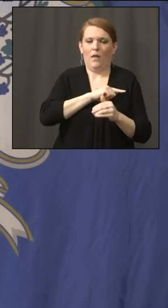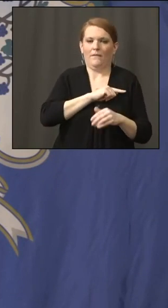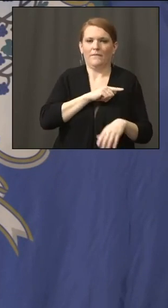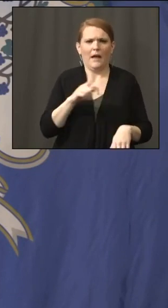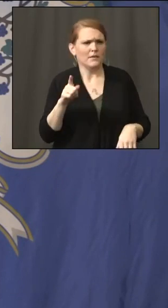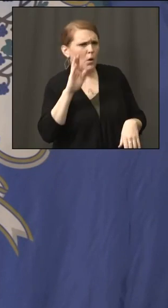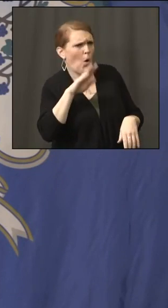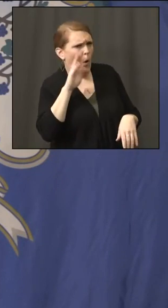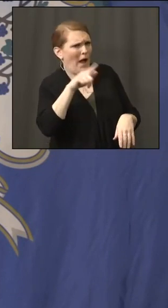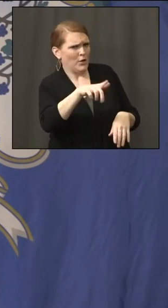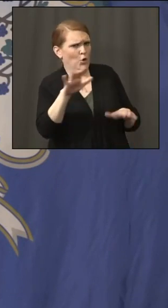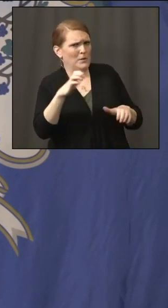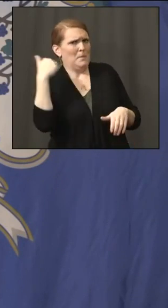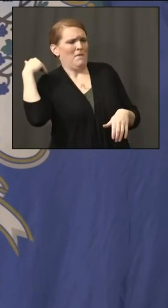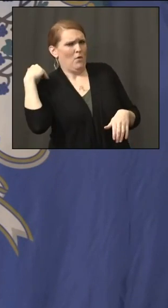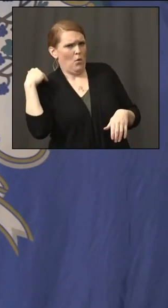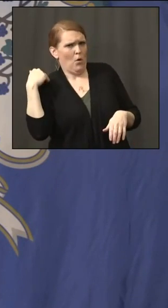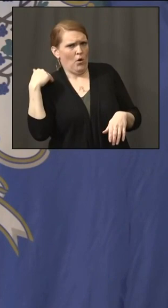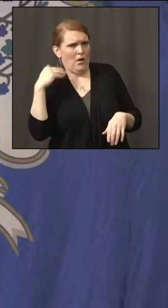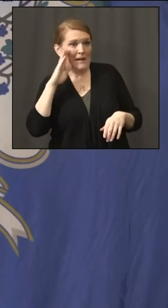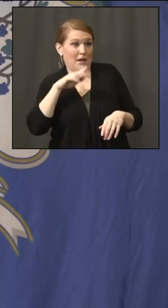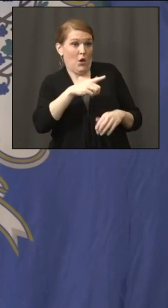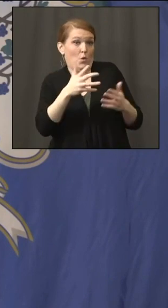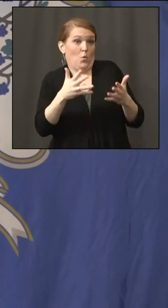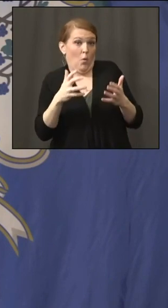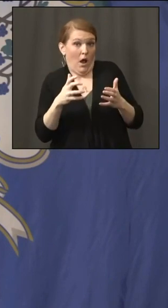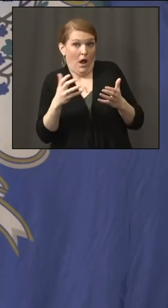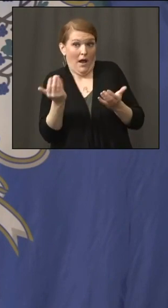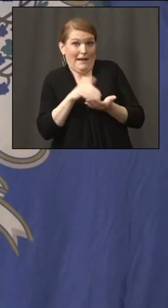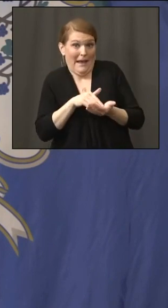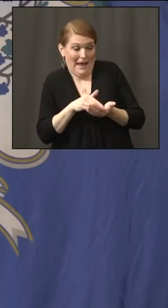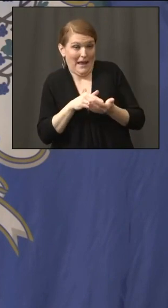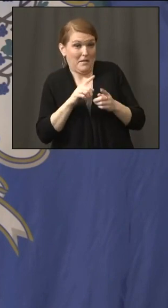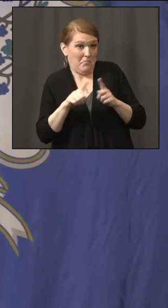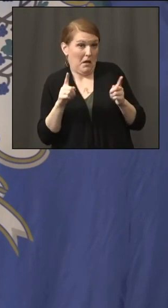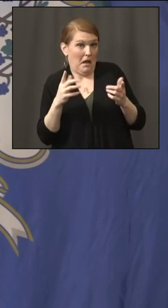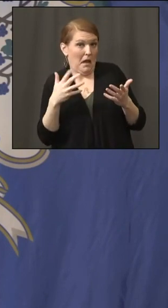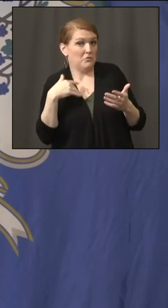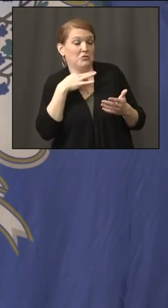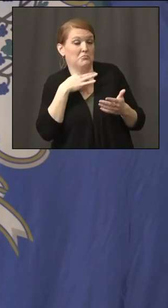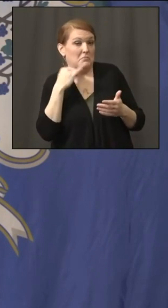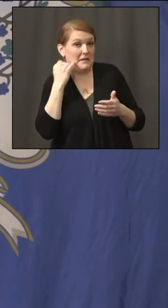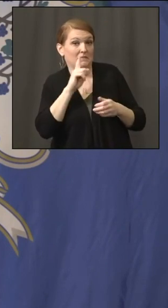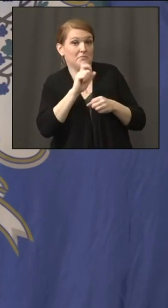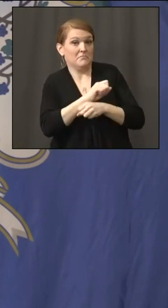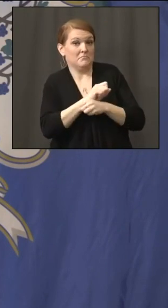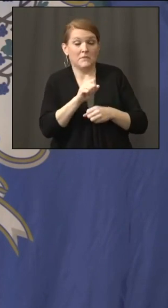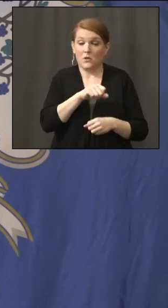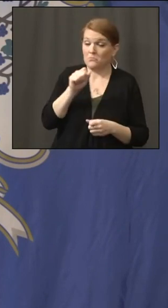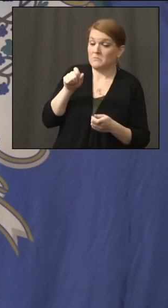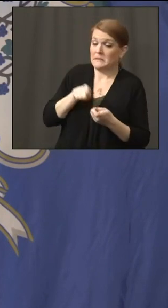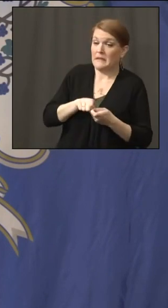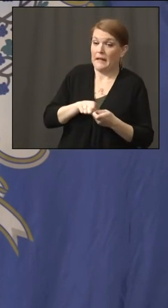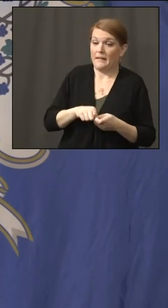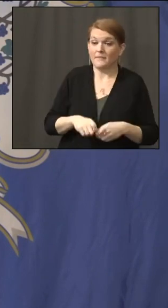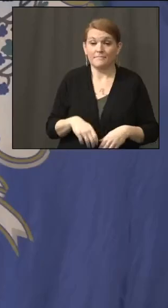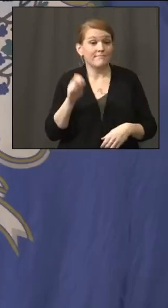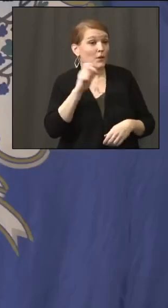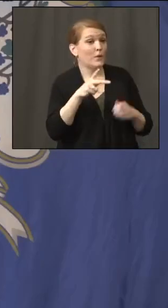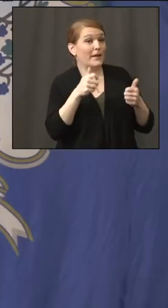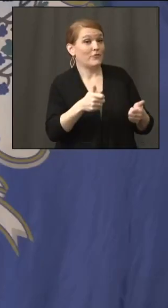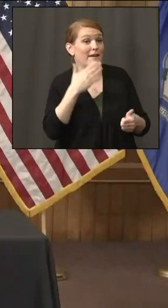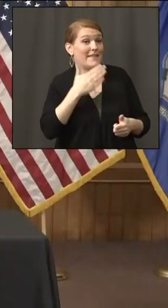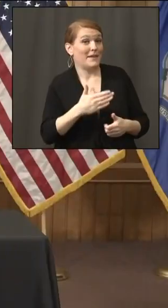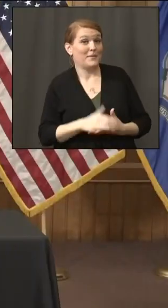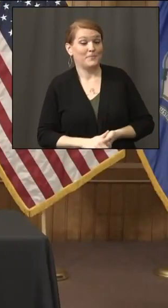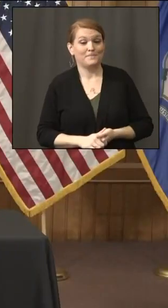go around. And I know you were talking about wanting to do it this time around. Exactly. Okay. All right. Great. Thank you.